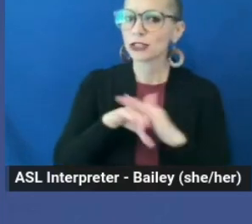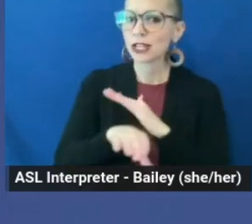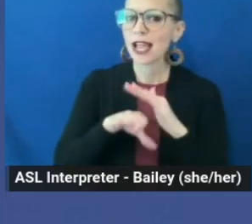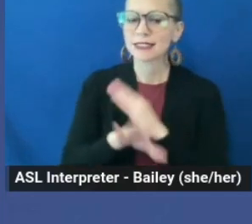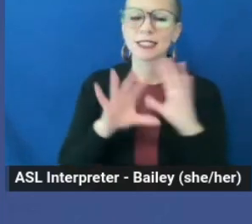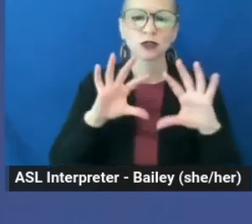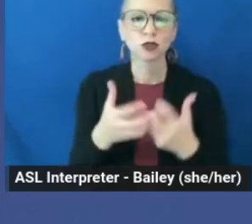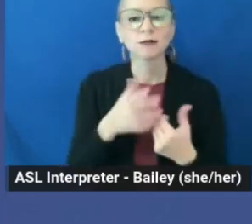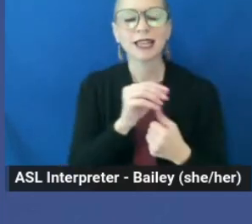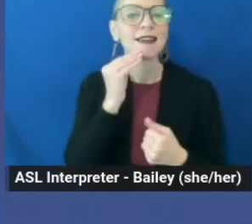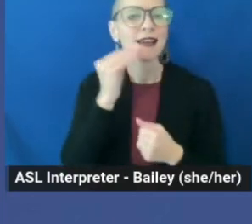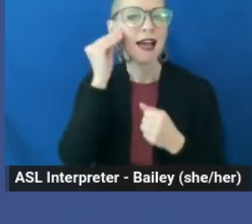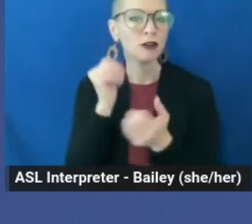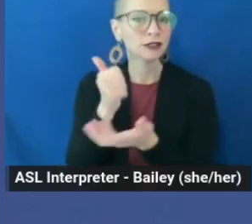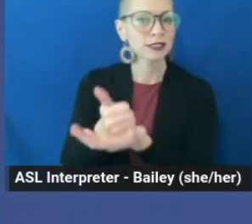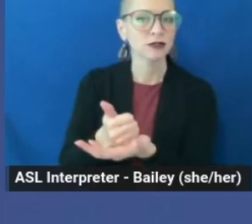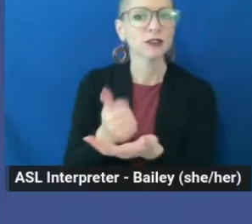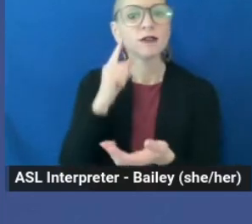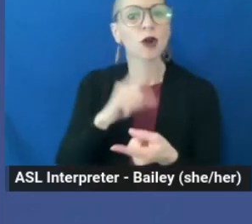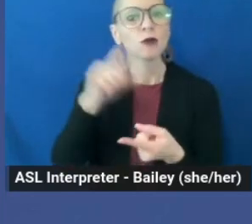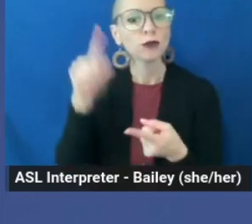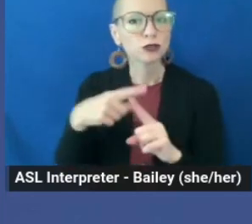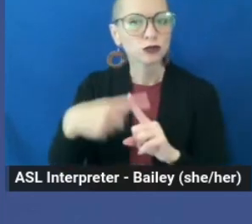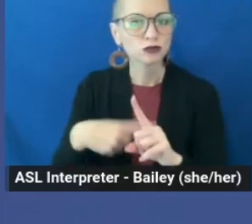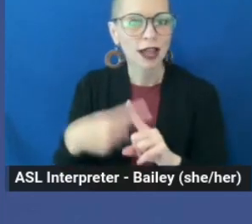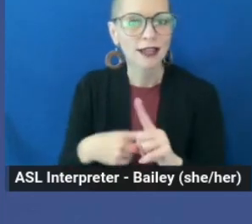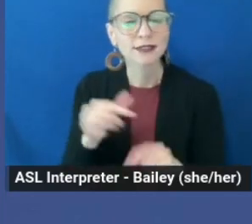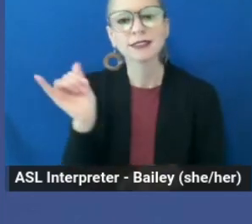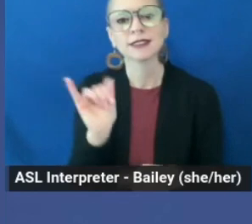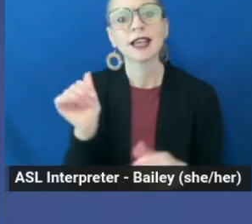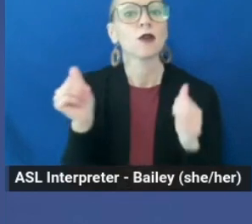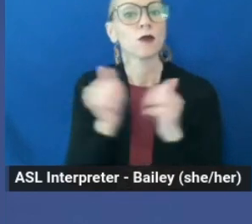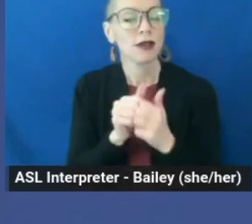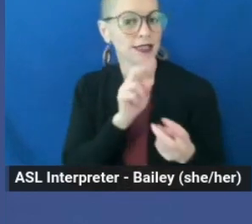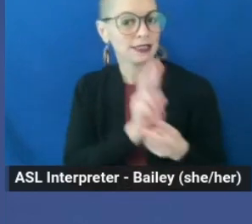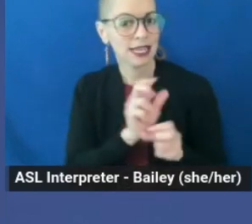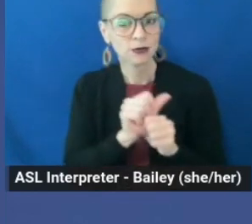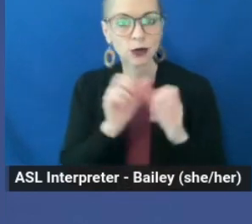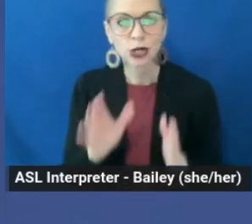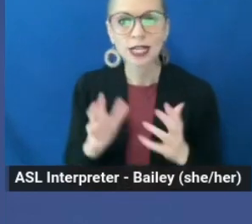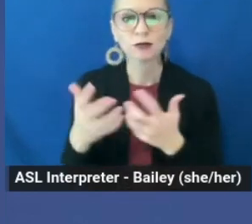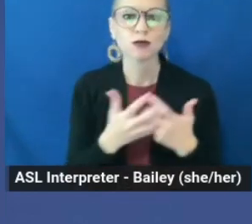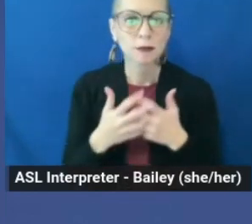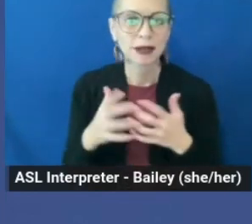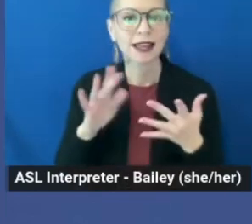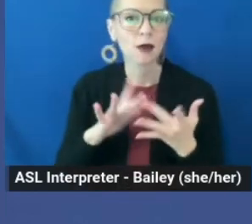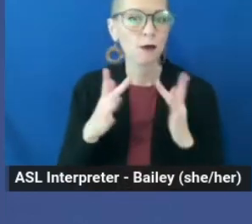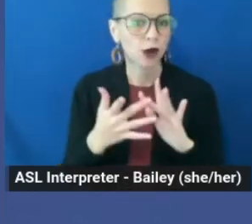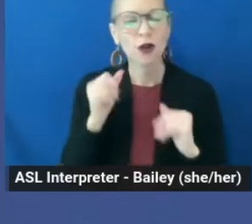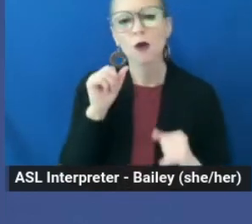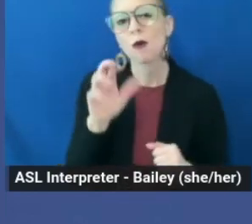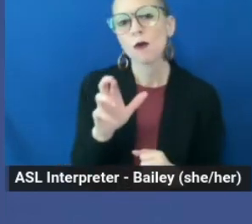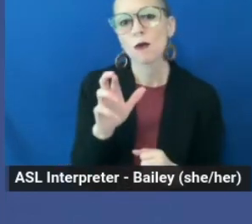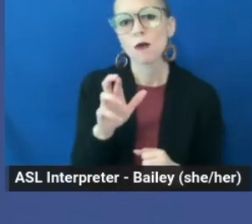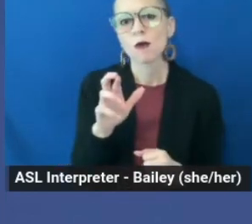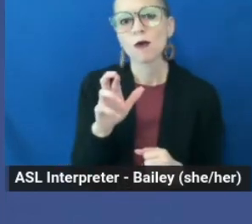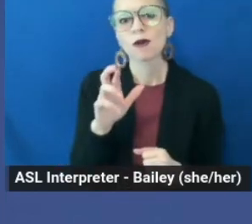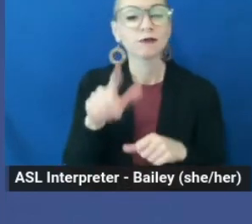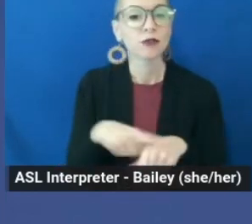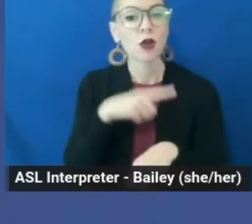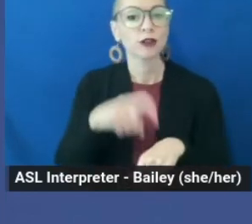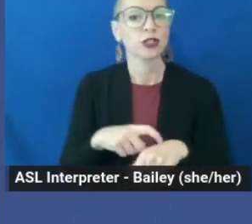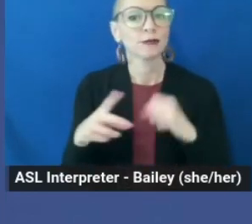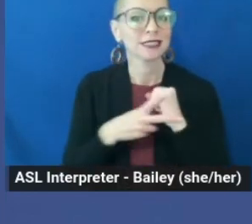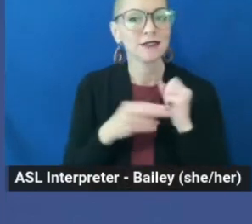And housing strategies to reduce rent such as with sex worker roomie networks or even for long term